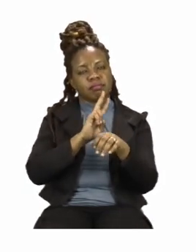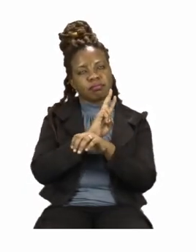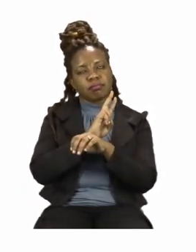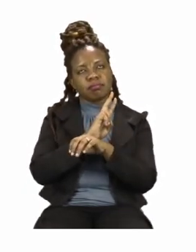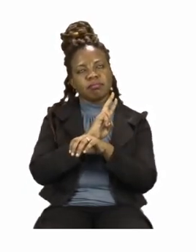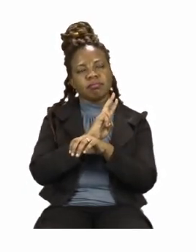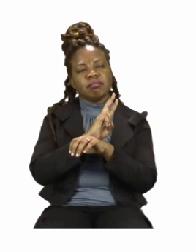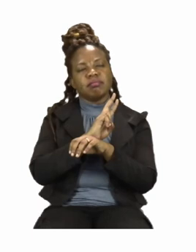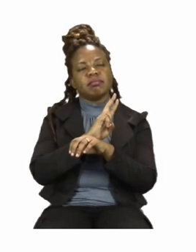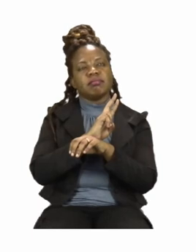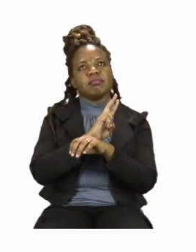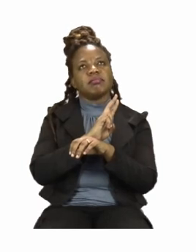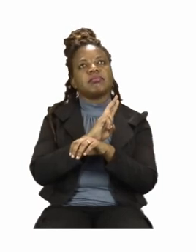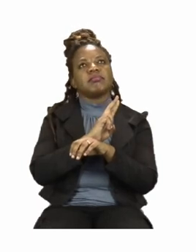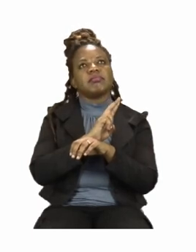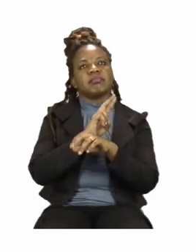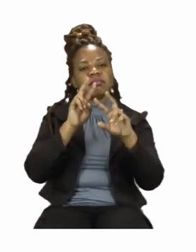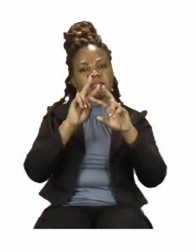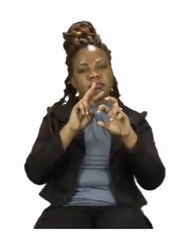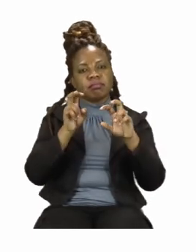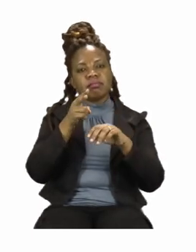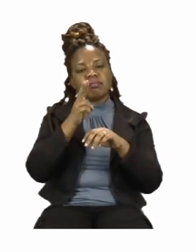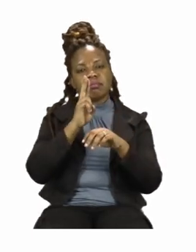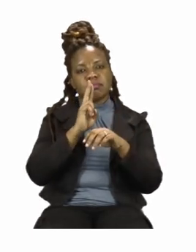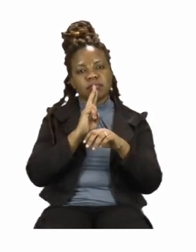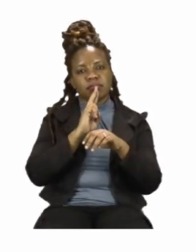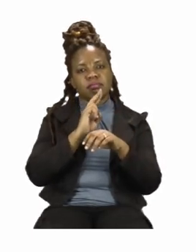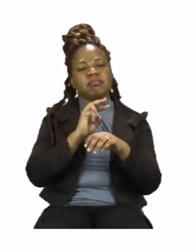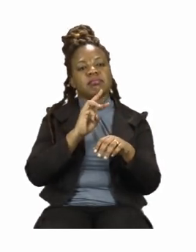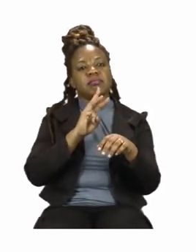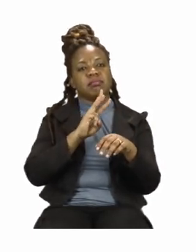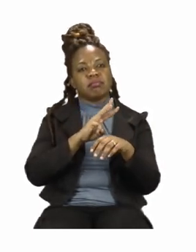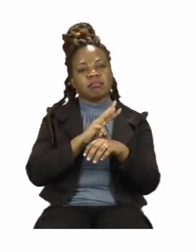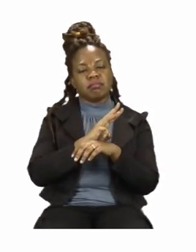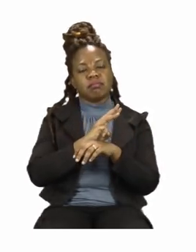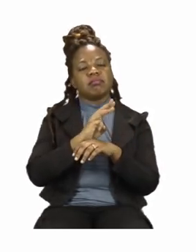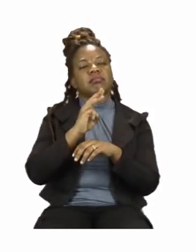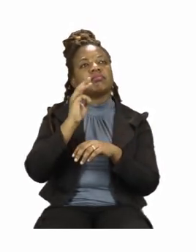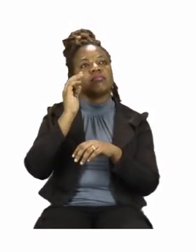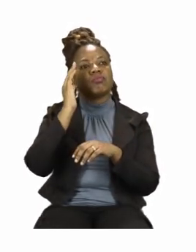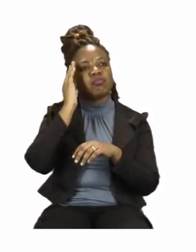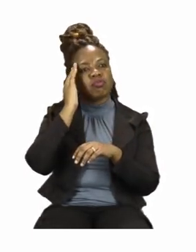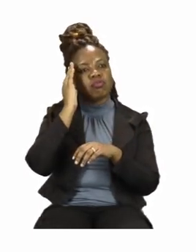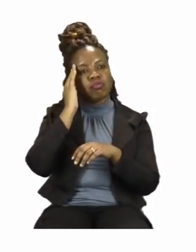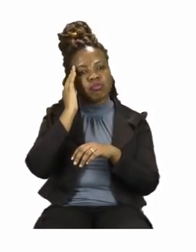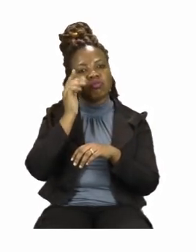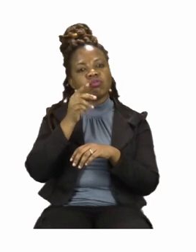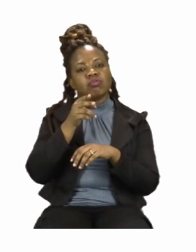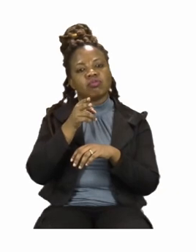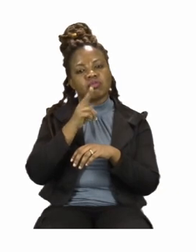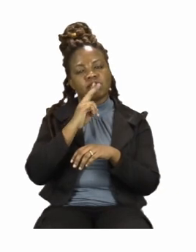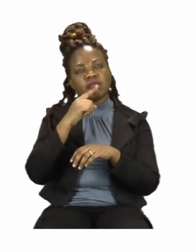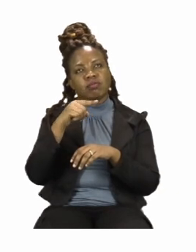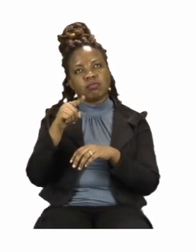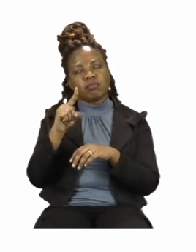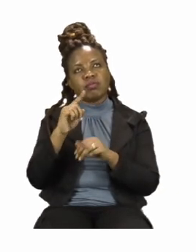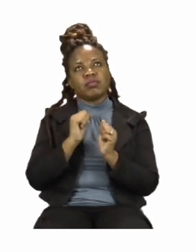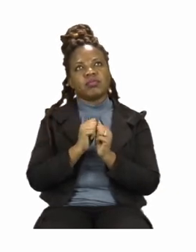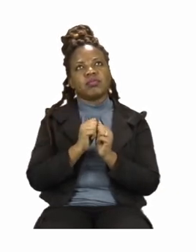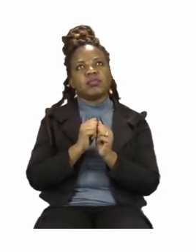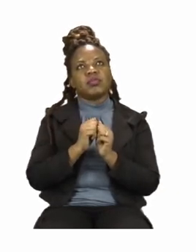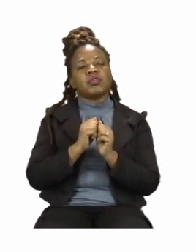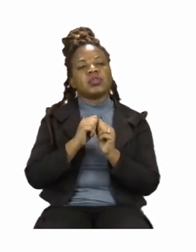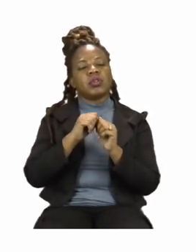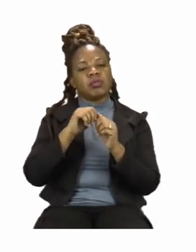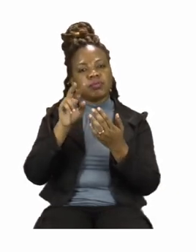all the verbs. Remember, a verb is a doing word. Let's